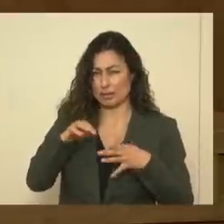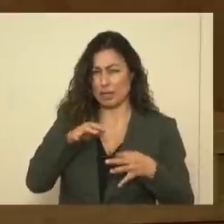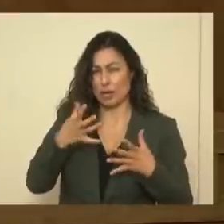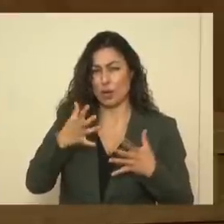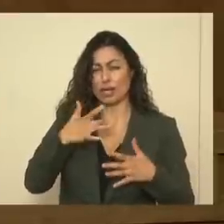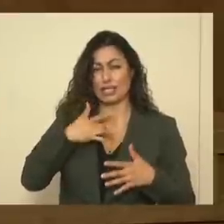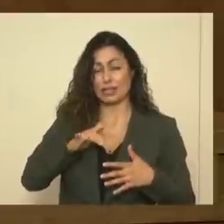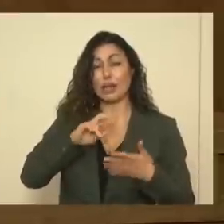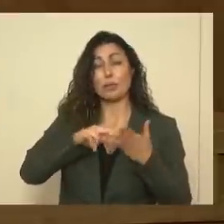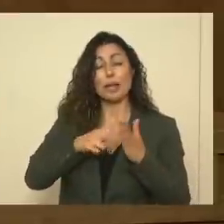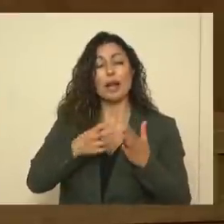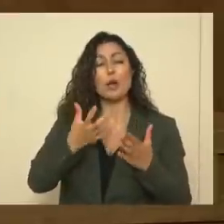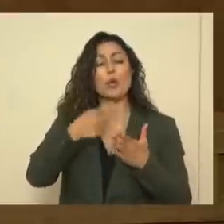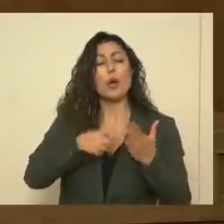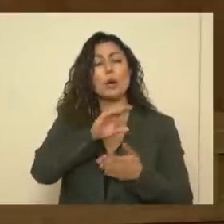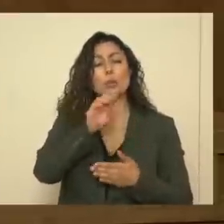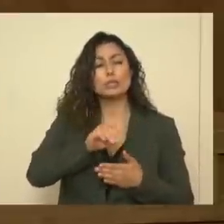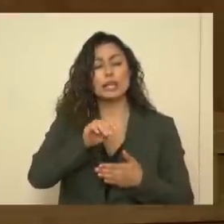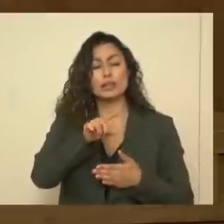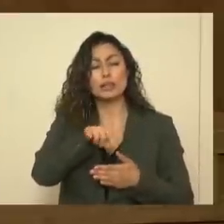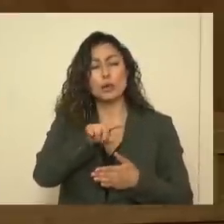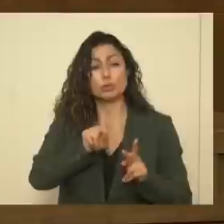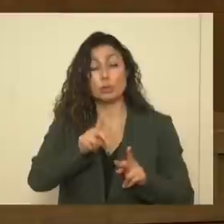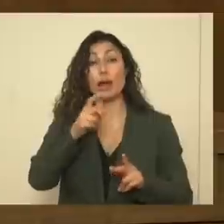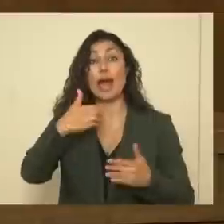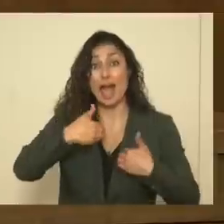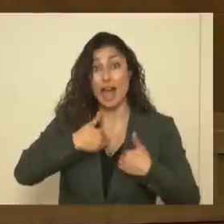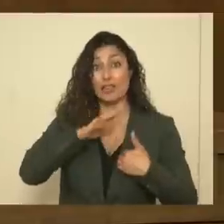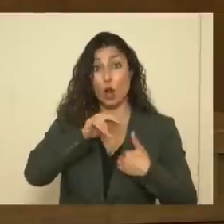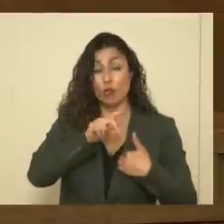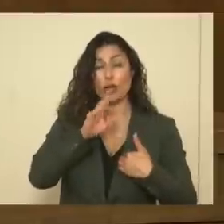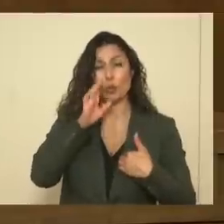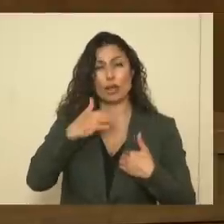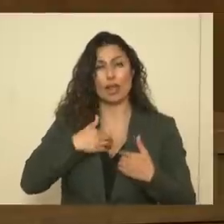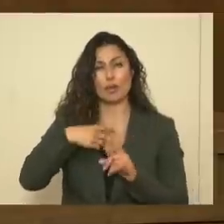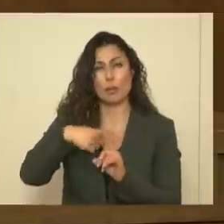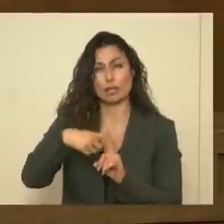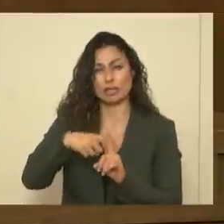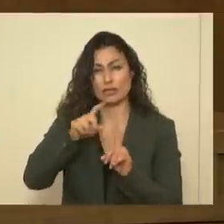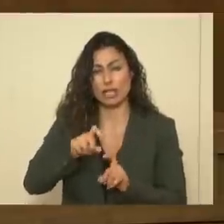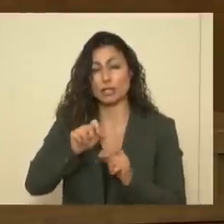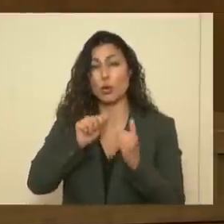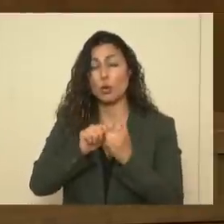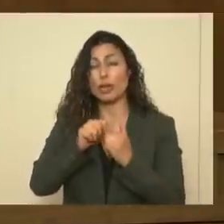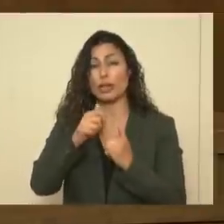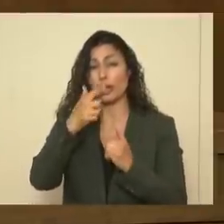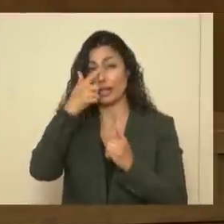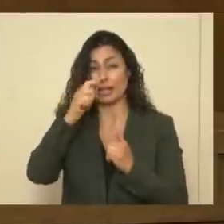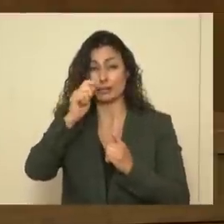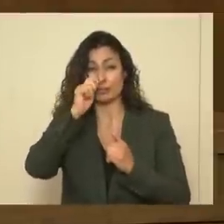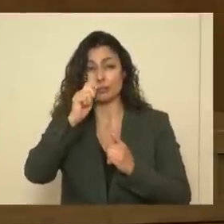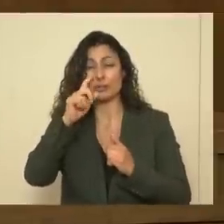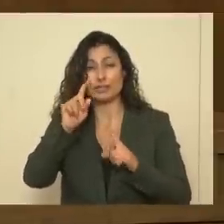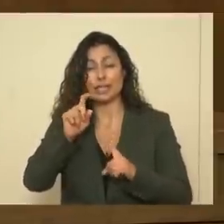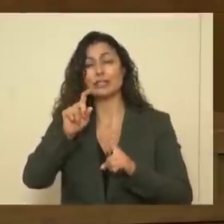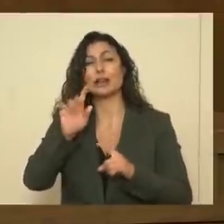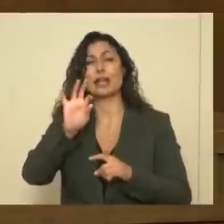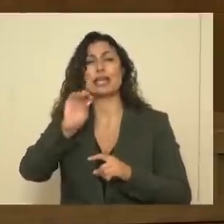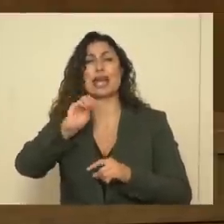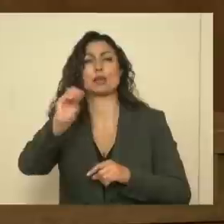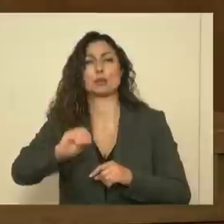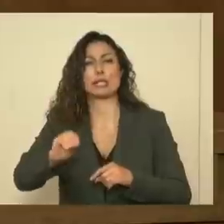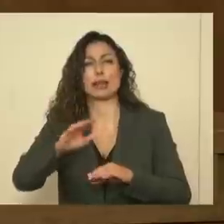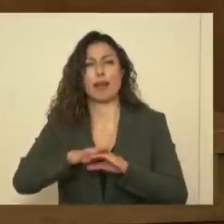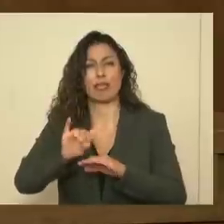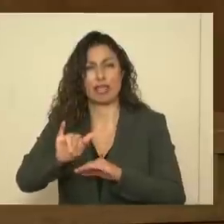actually have COVID will have a positive test when they have it? With our nasopharyngeal swabs, we're well over 90 percent on the